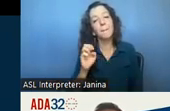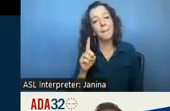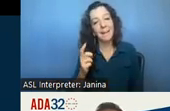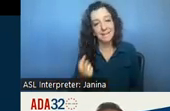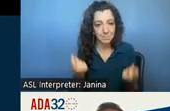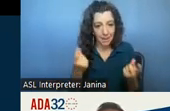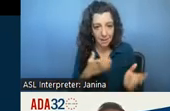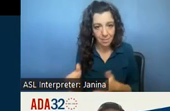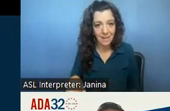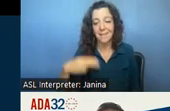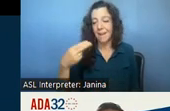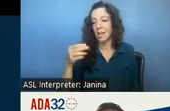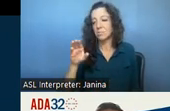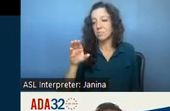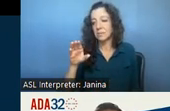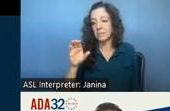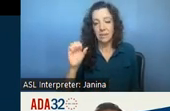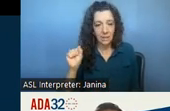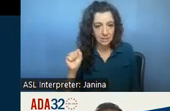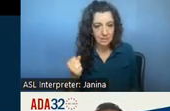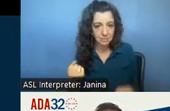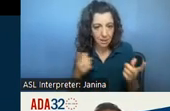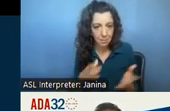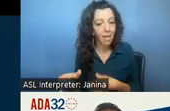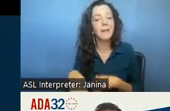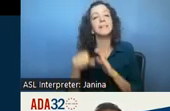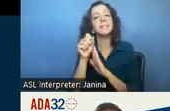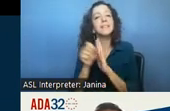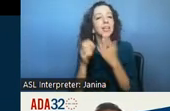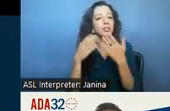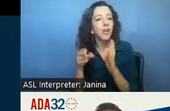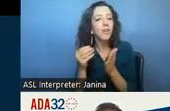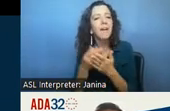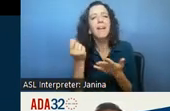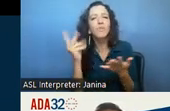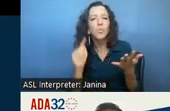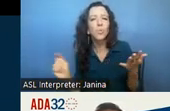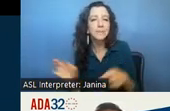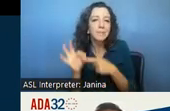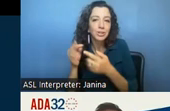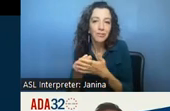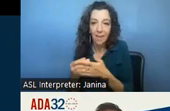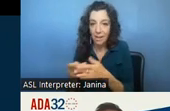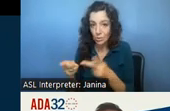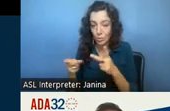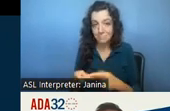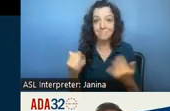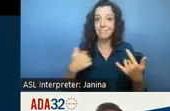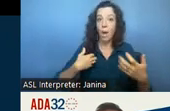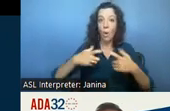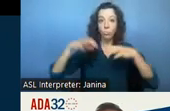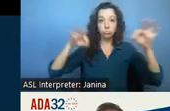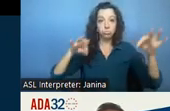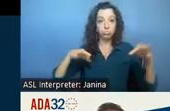plan the state general fund and several different uh special fund sources i'm going to provide an update on a few of these